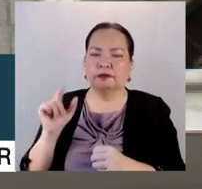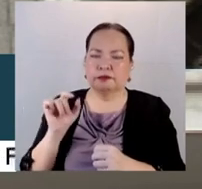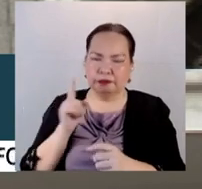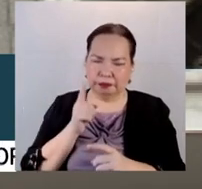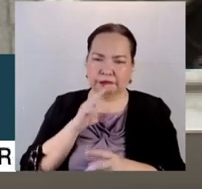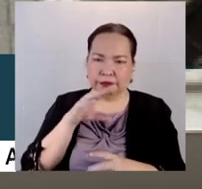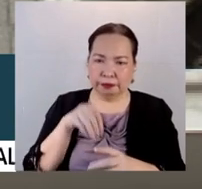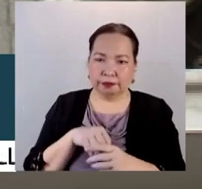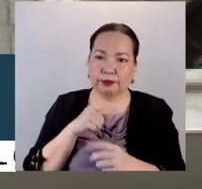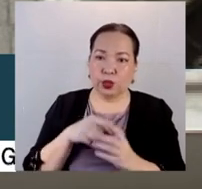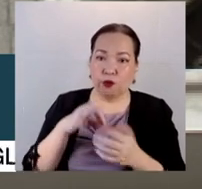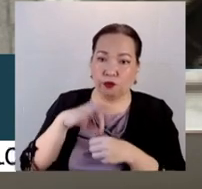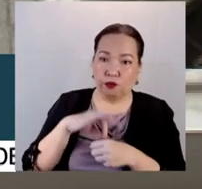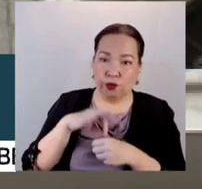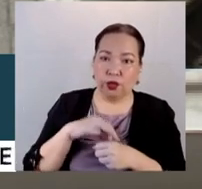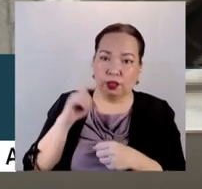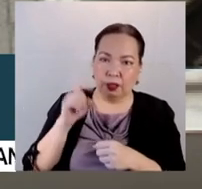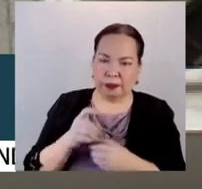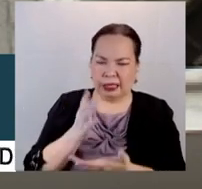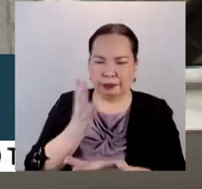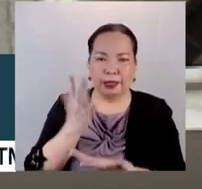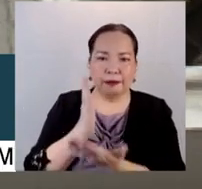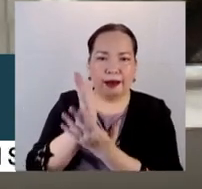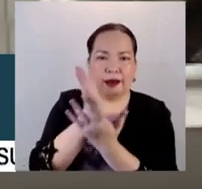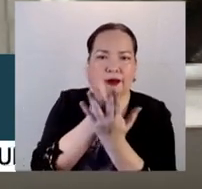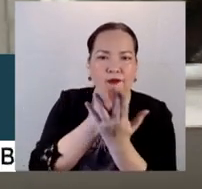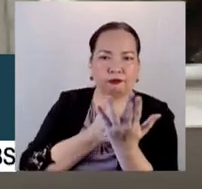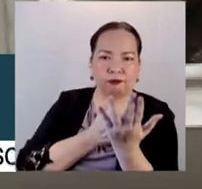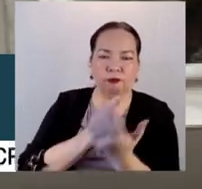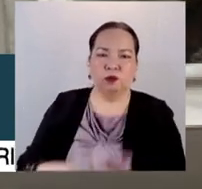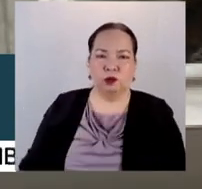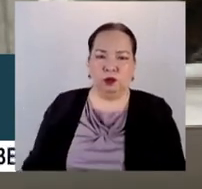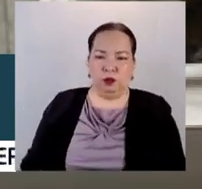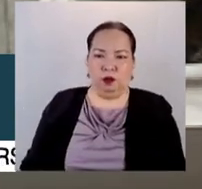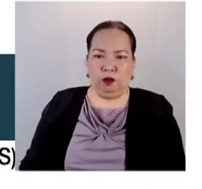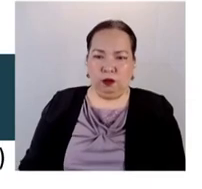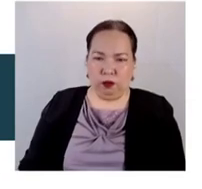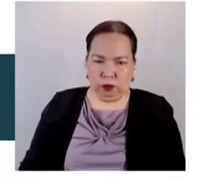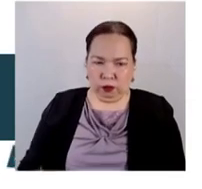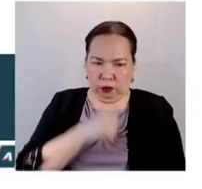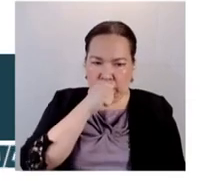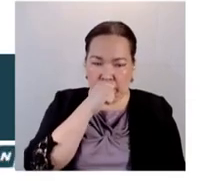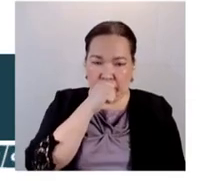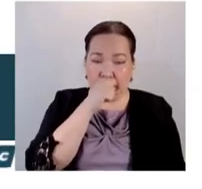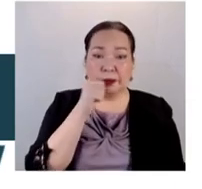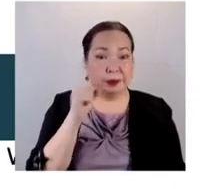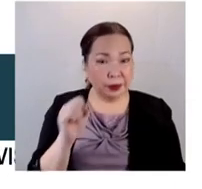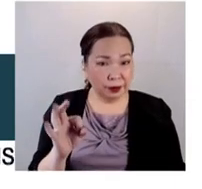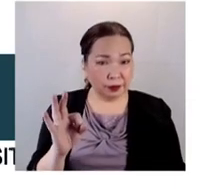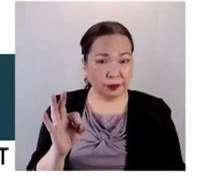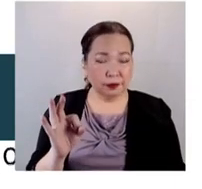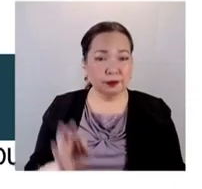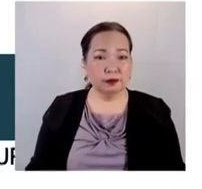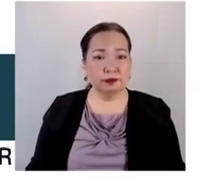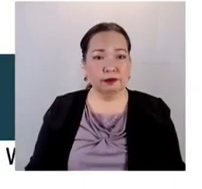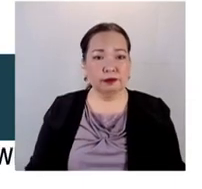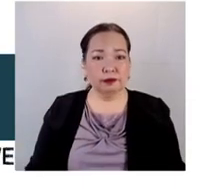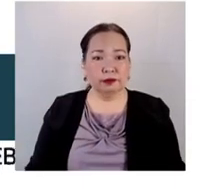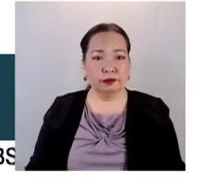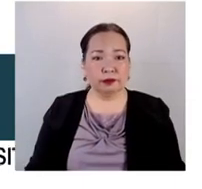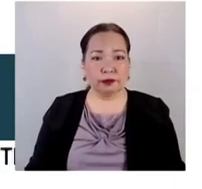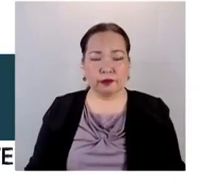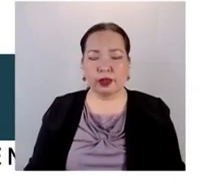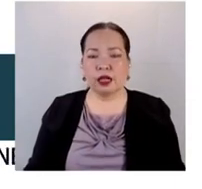whereby the voting is a split one. Okay, but if in case the UNBAC